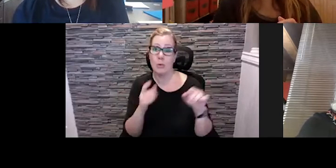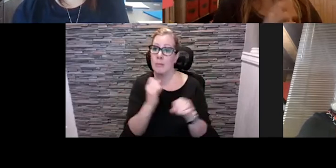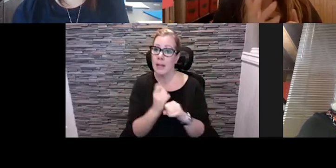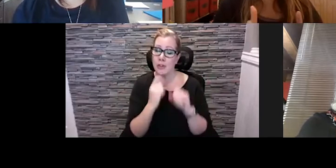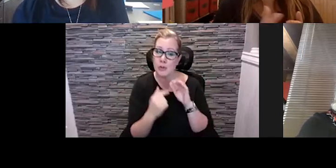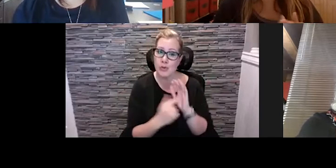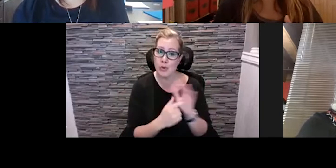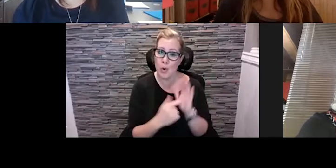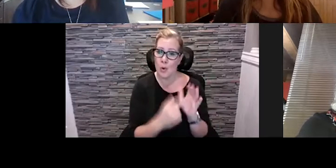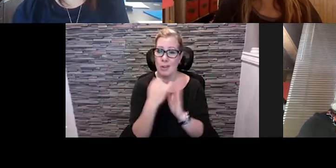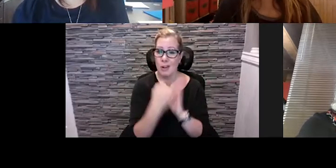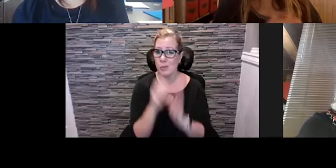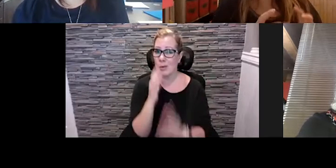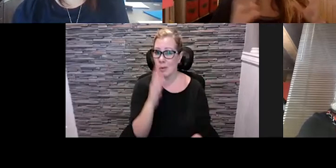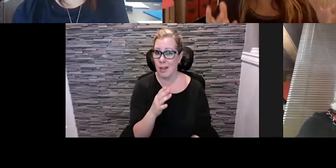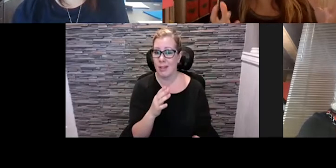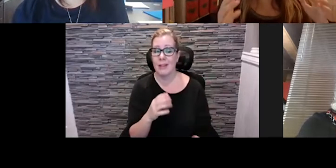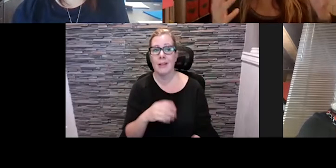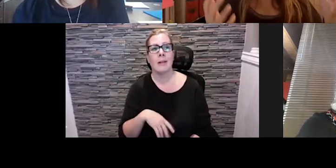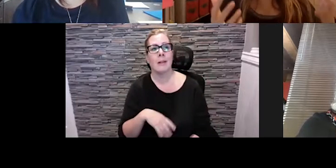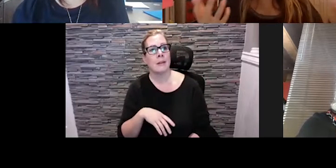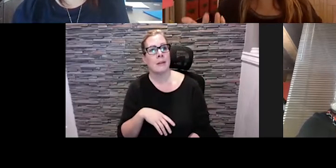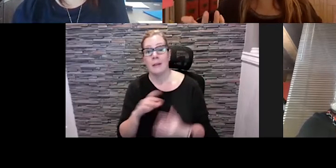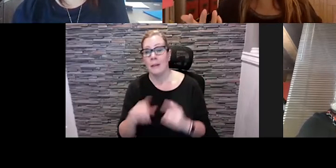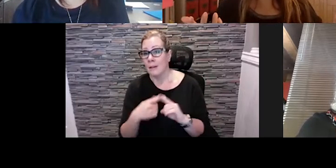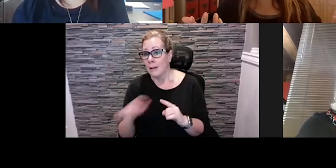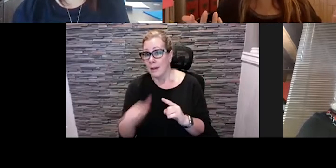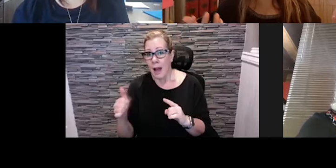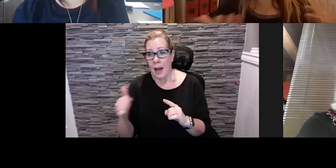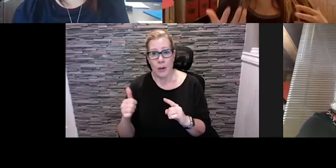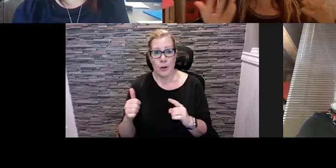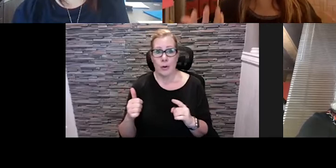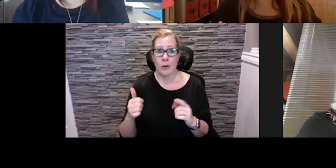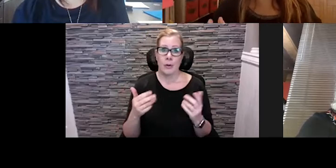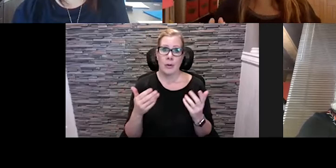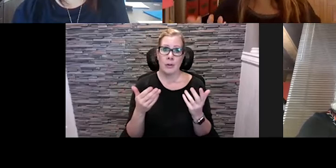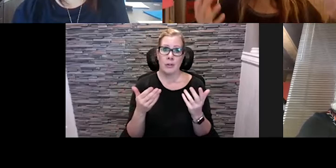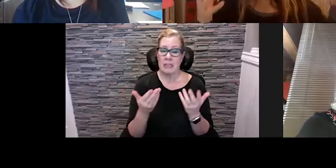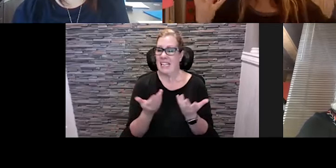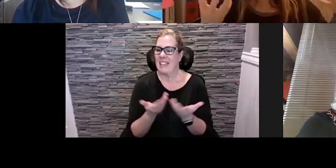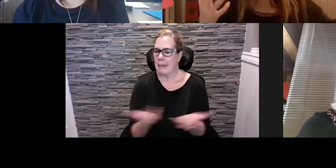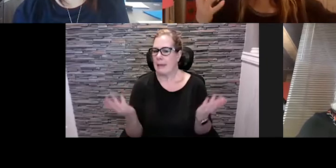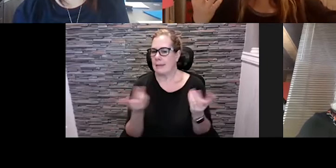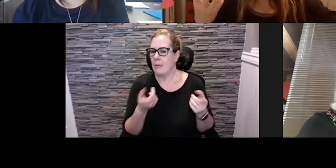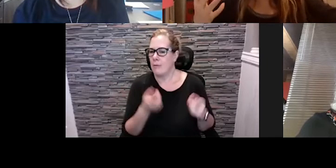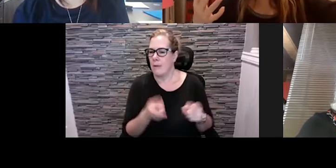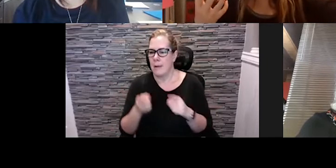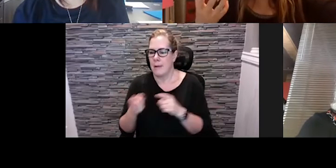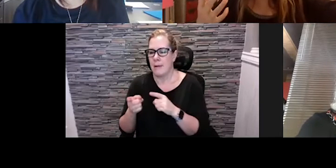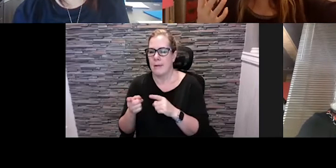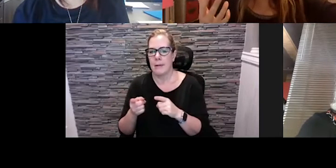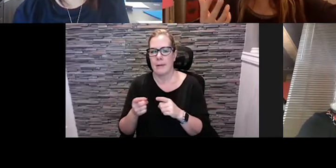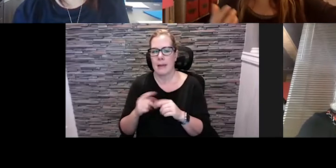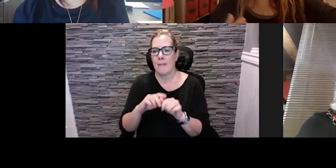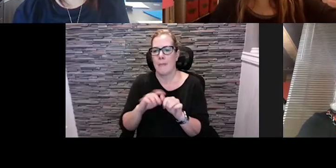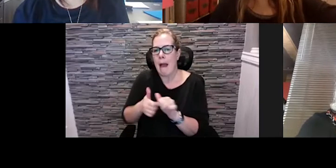and the last thing I'll say is there are also other efforts underway that are about kind of creating